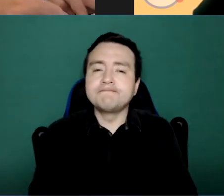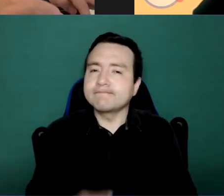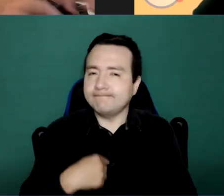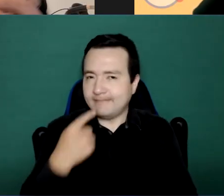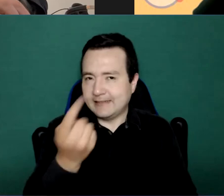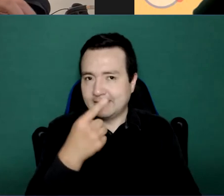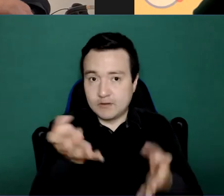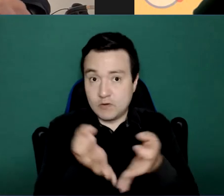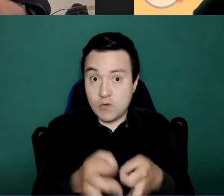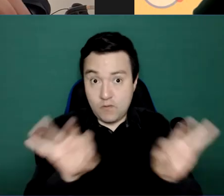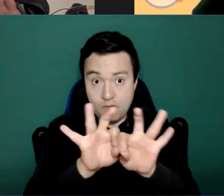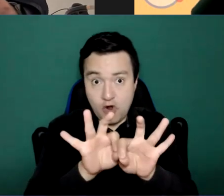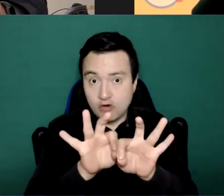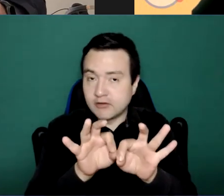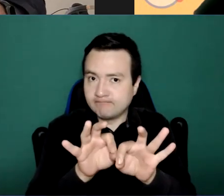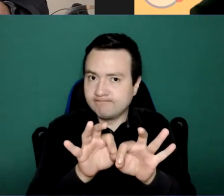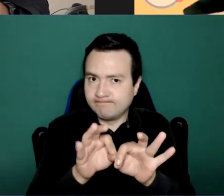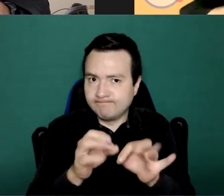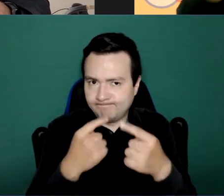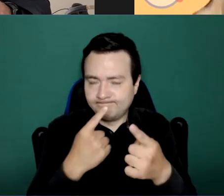given the type of work they carry out.